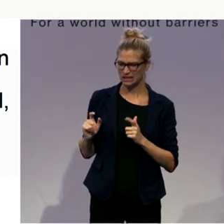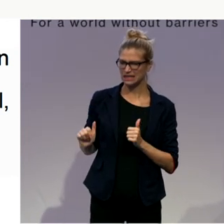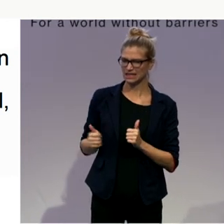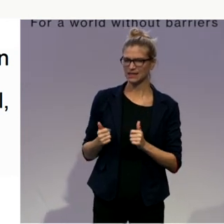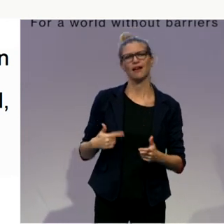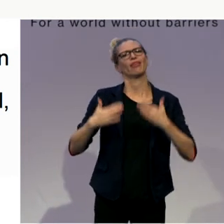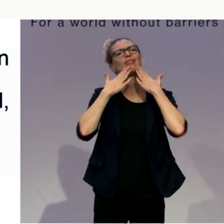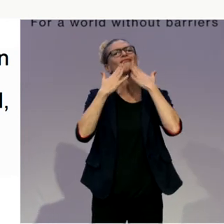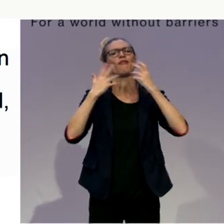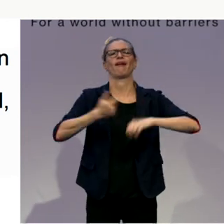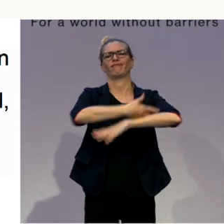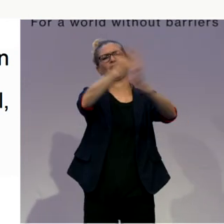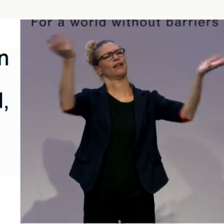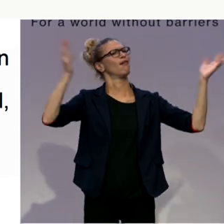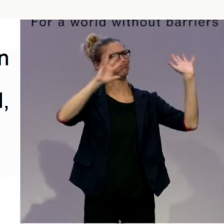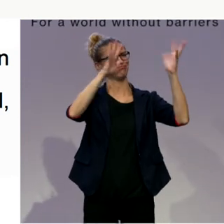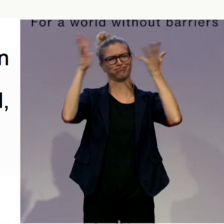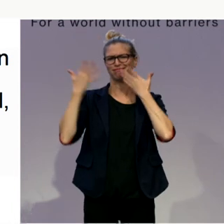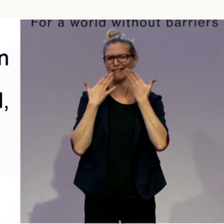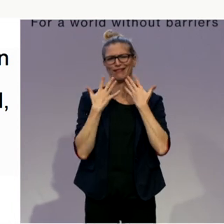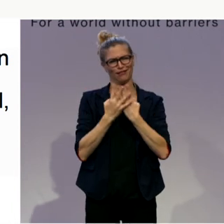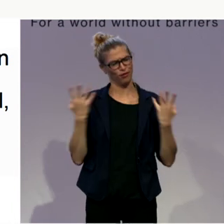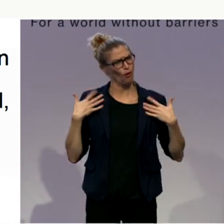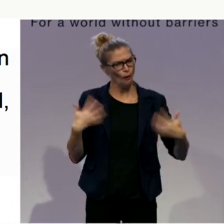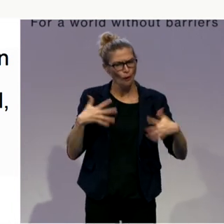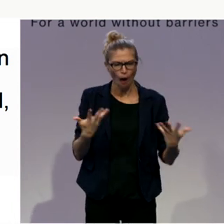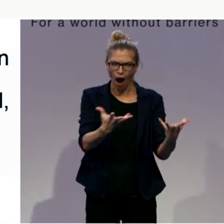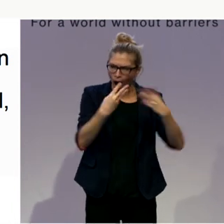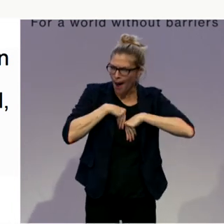of applause for that I thought incredibly informative panel.